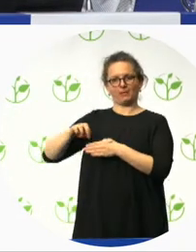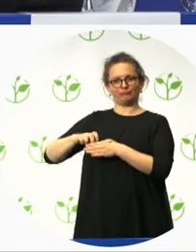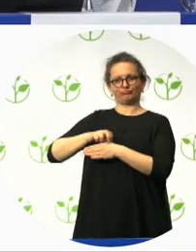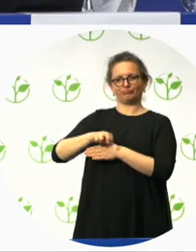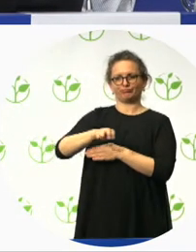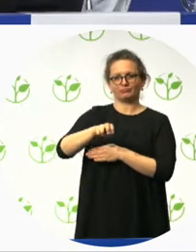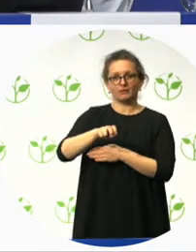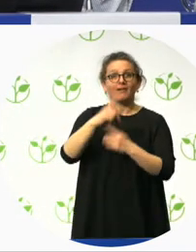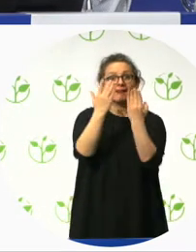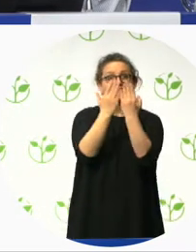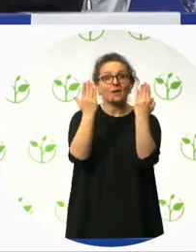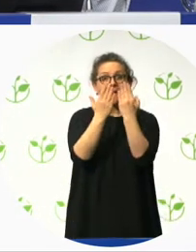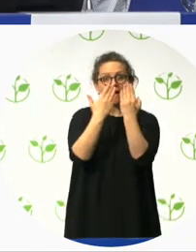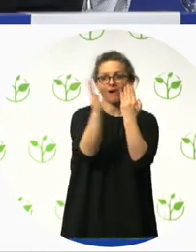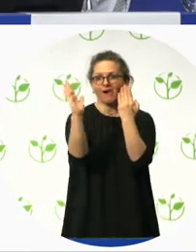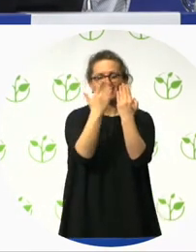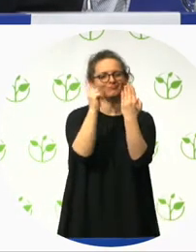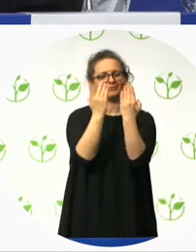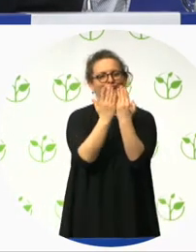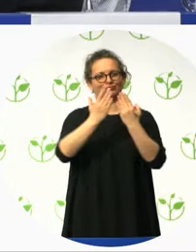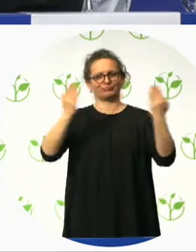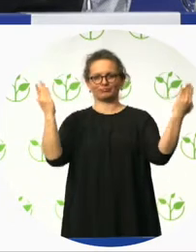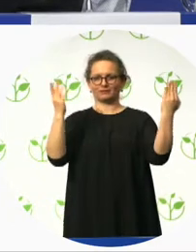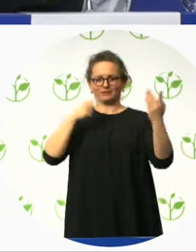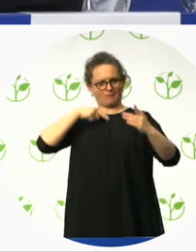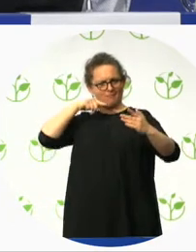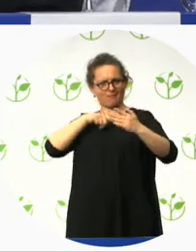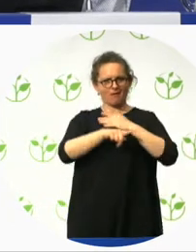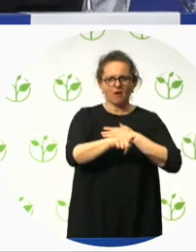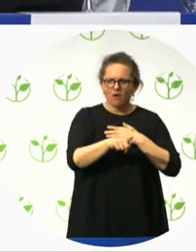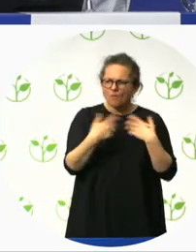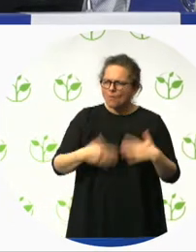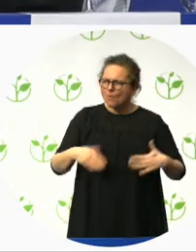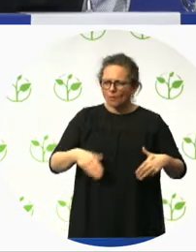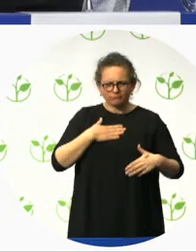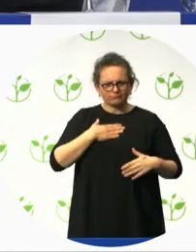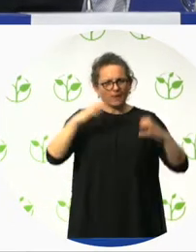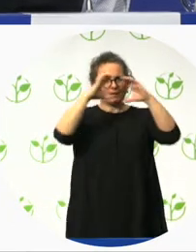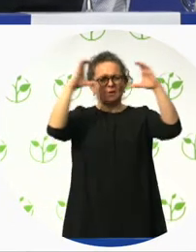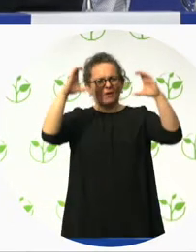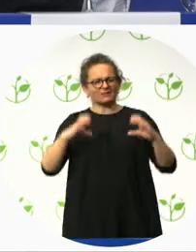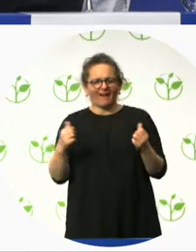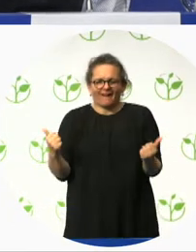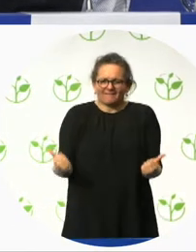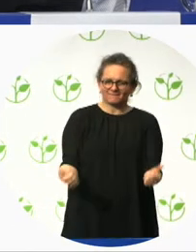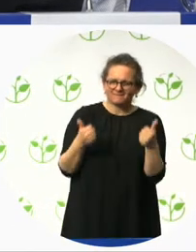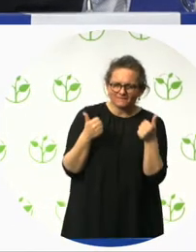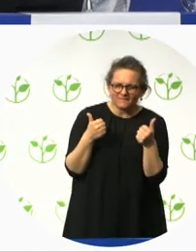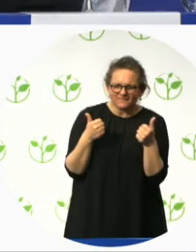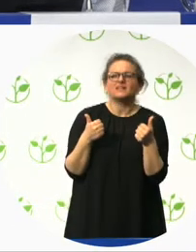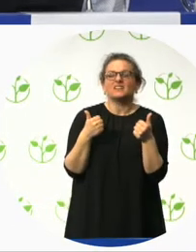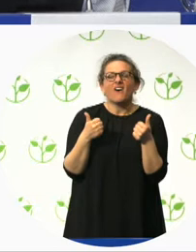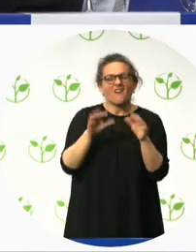And so the concepts are great when we talk about universal design and inclusivity, but I'm going to talk a little bit about the physical